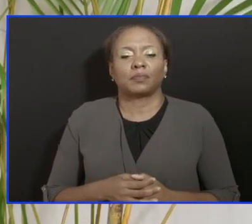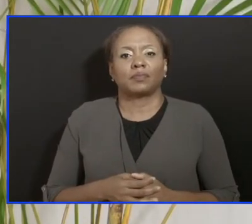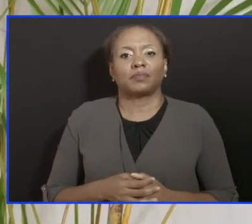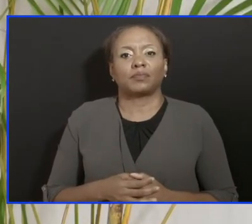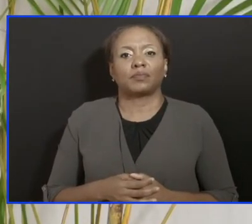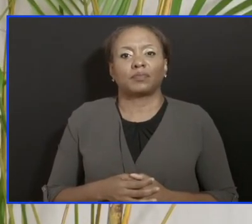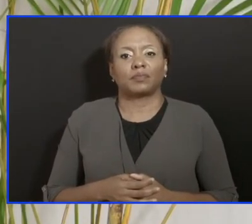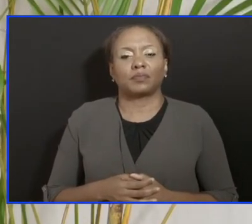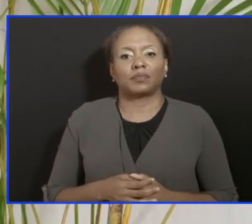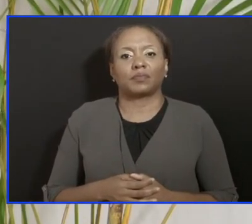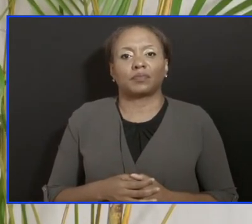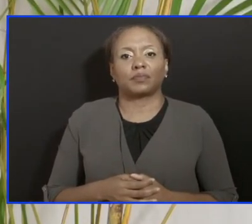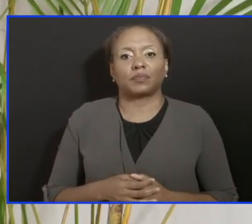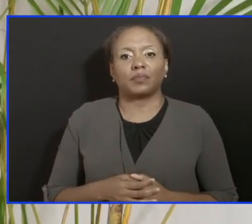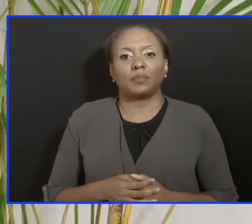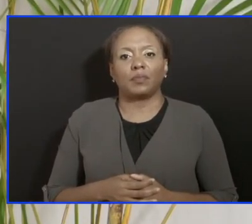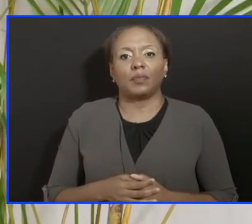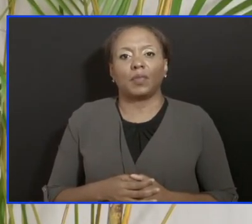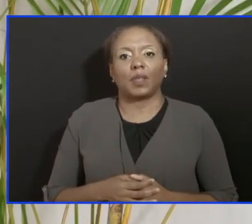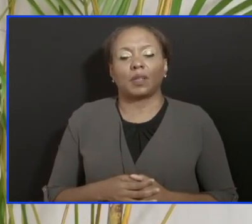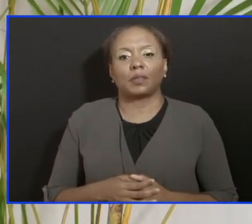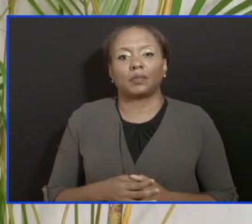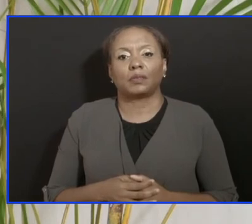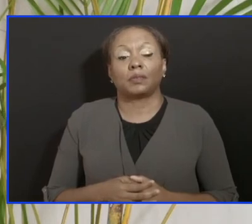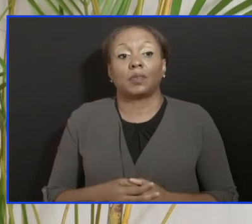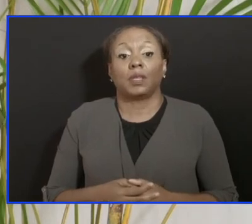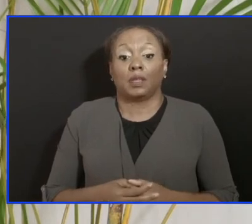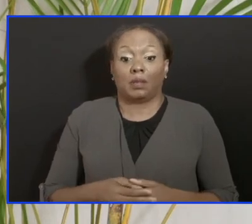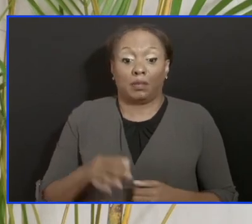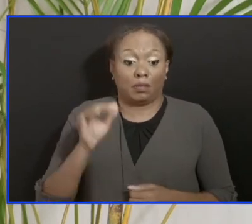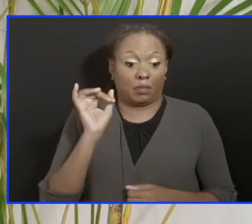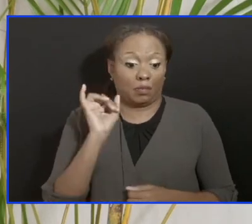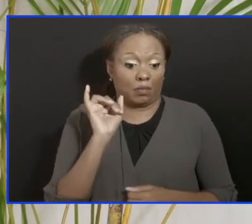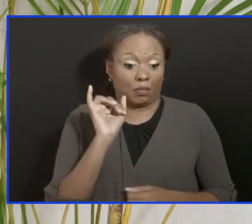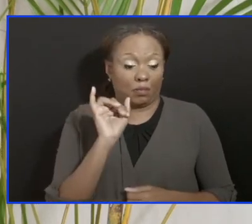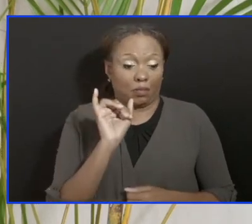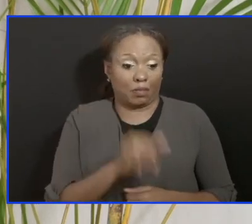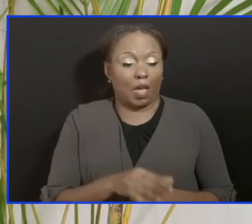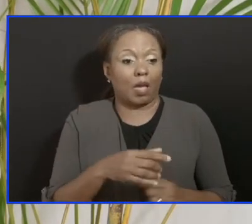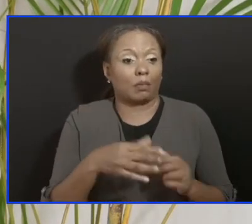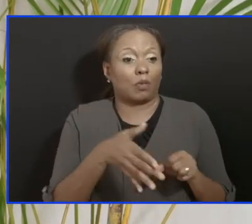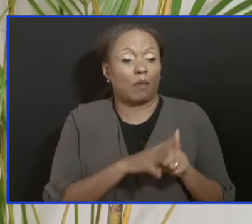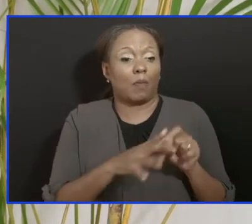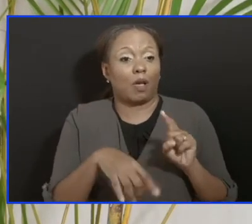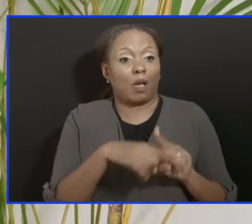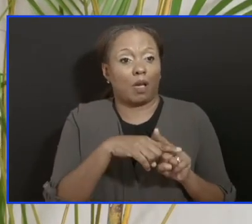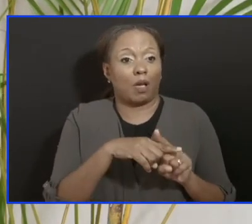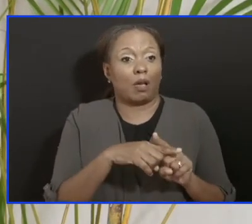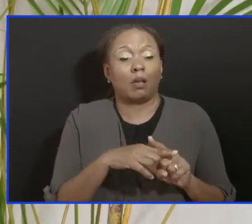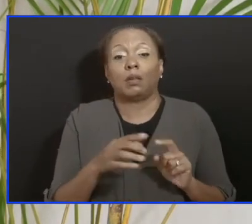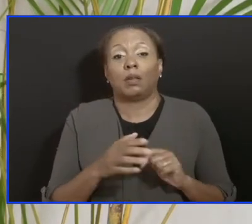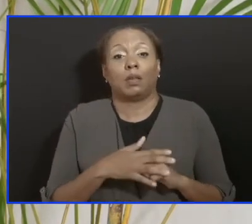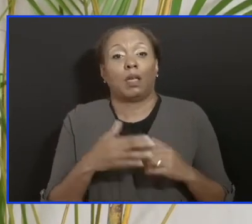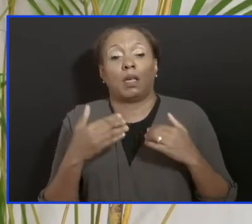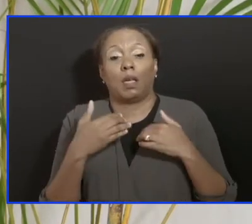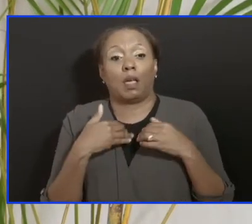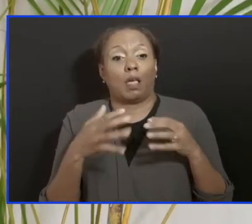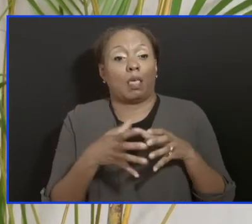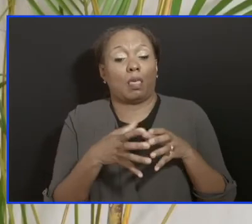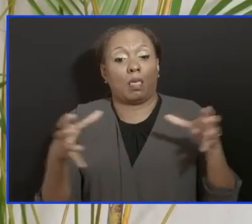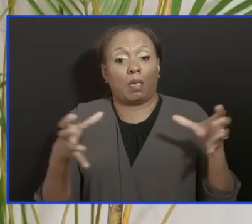the largest cluster of cases would have been from the psychiatric hospital,